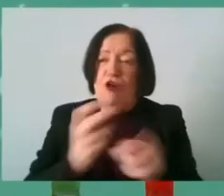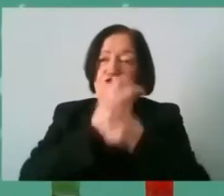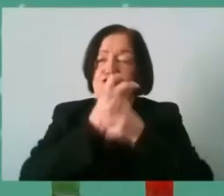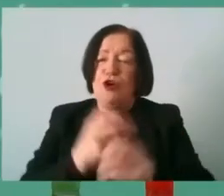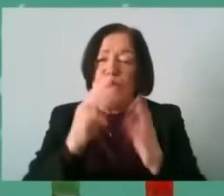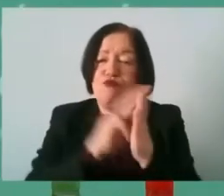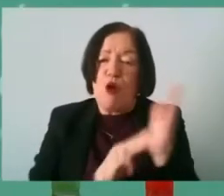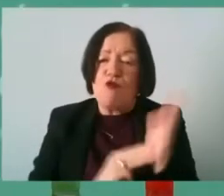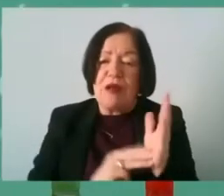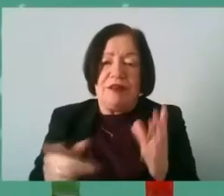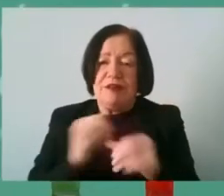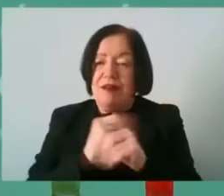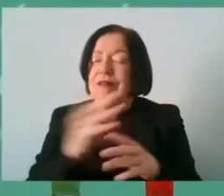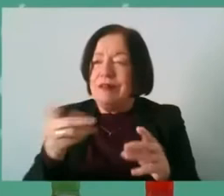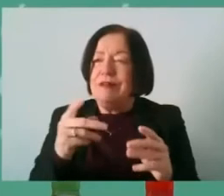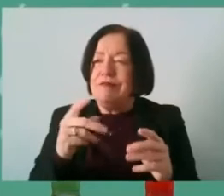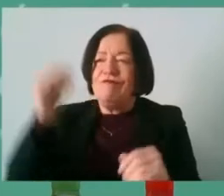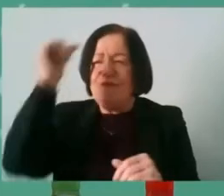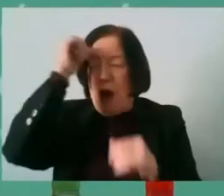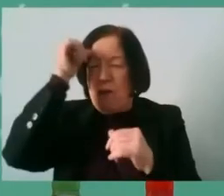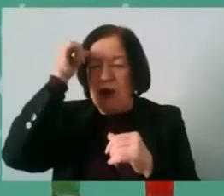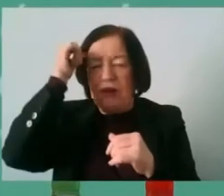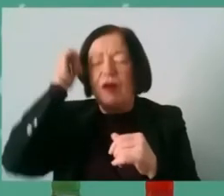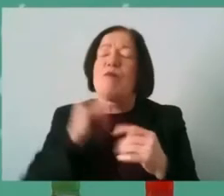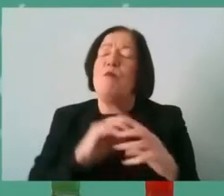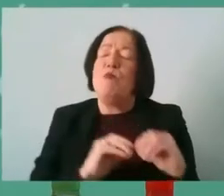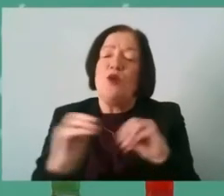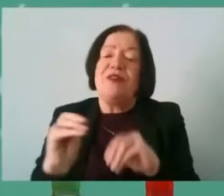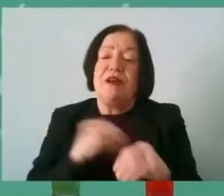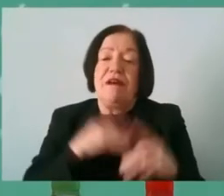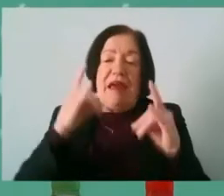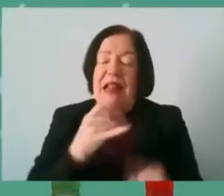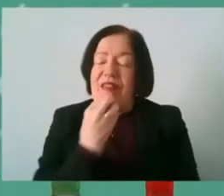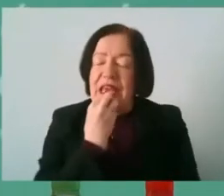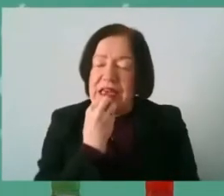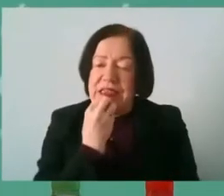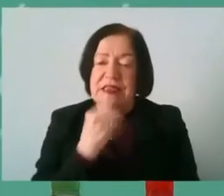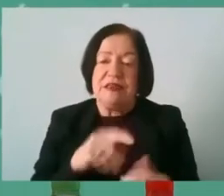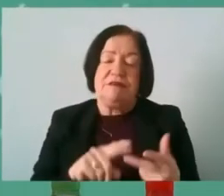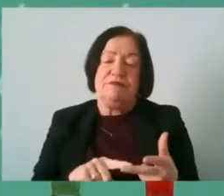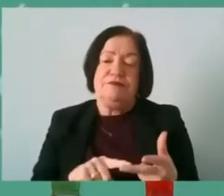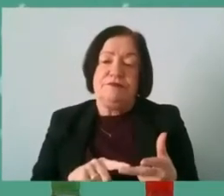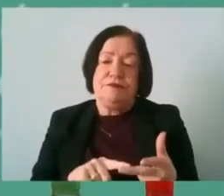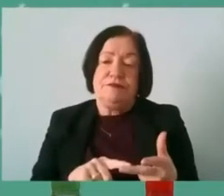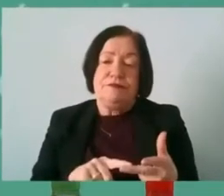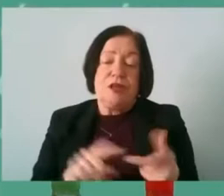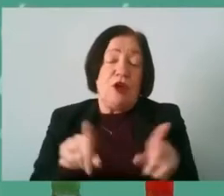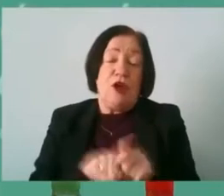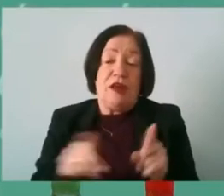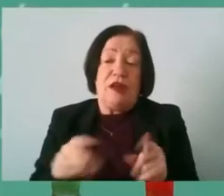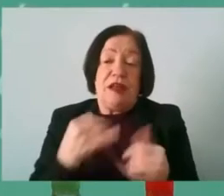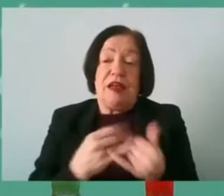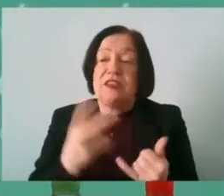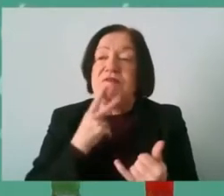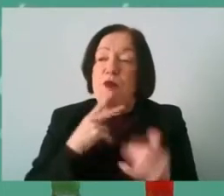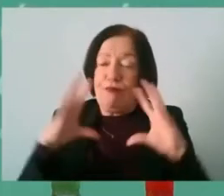of things are have been really really popular but moving on to things like um healthy eating um you know even things like smoking cessation